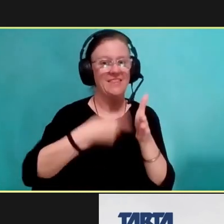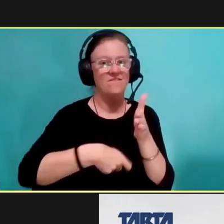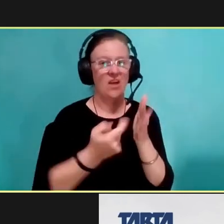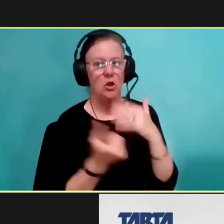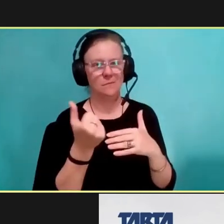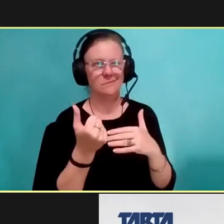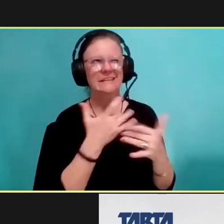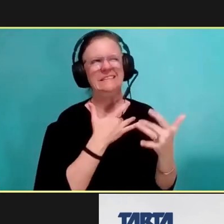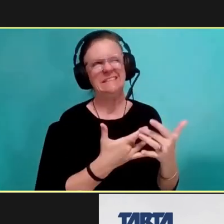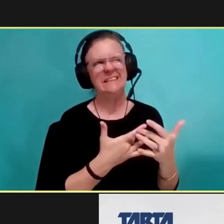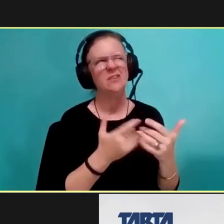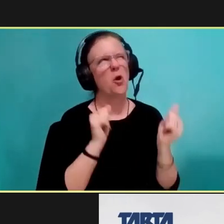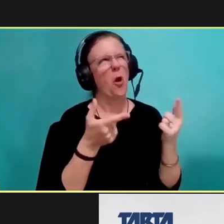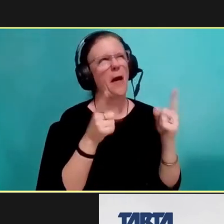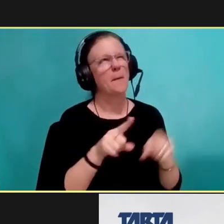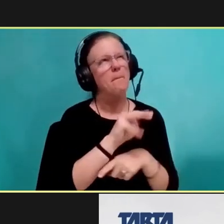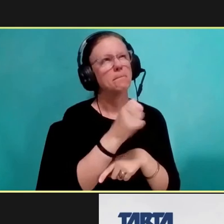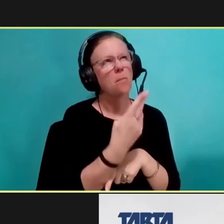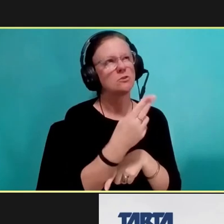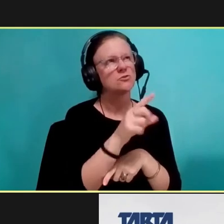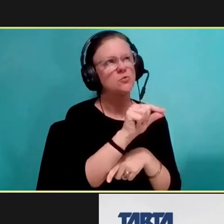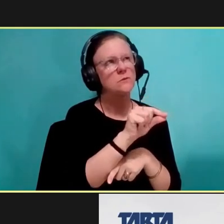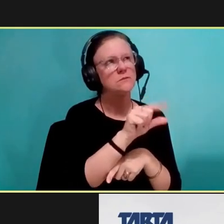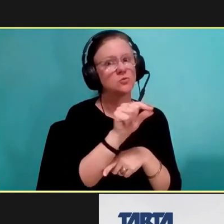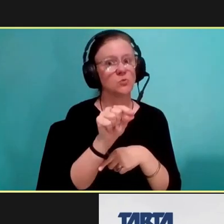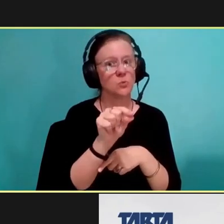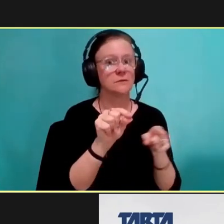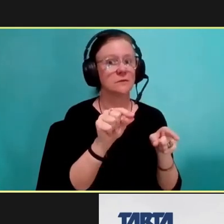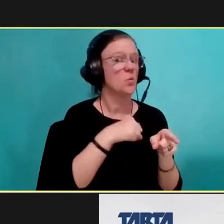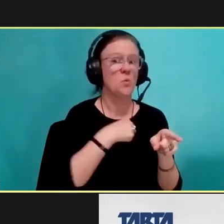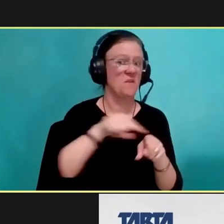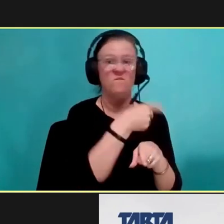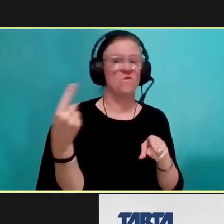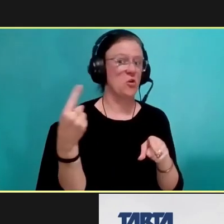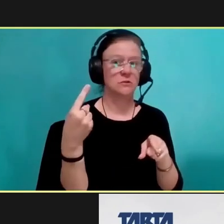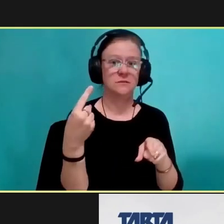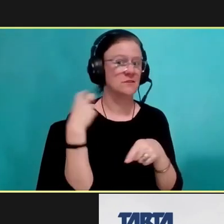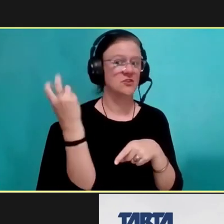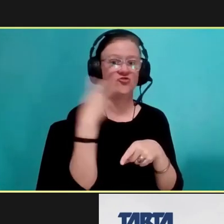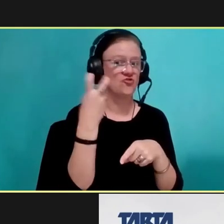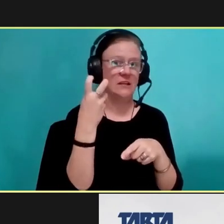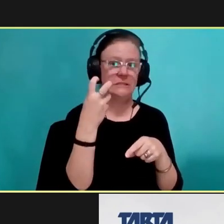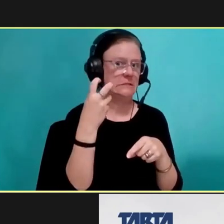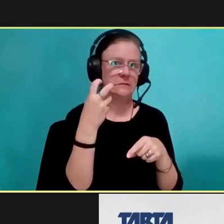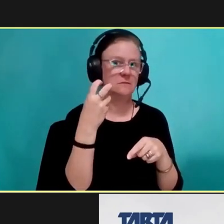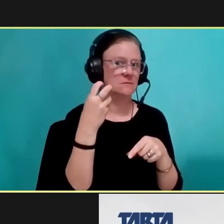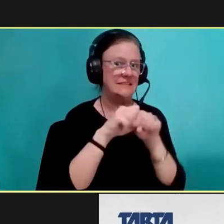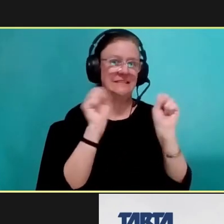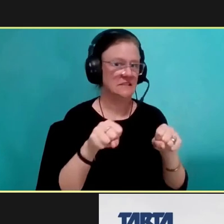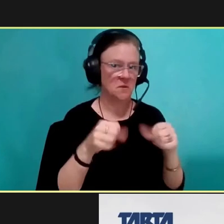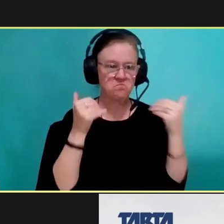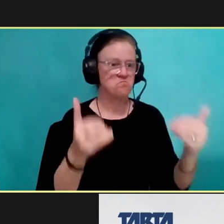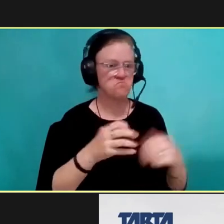around March 20, 2020. It made it one of the first transit agencies to take this